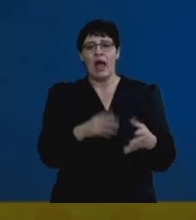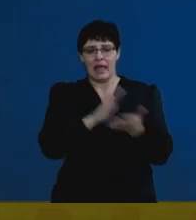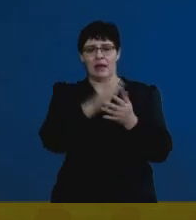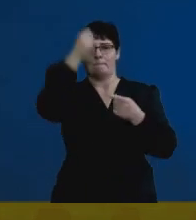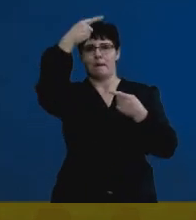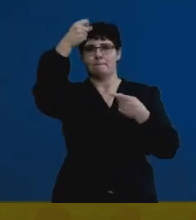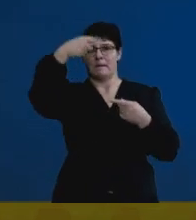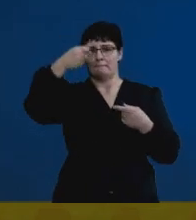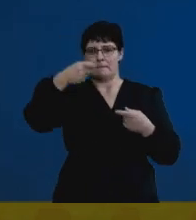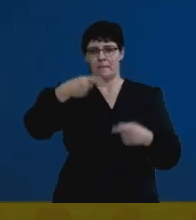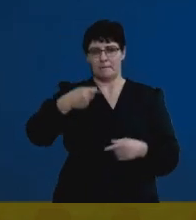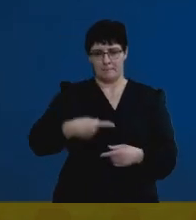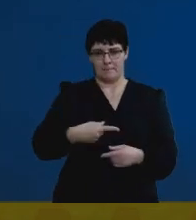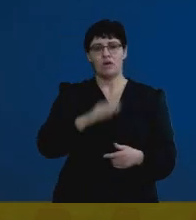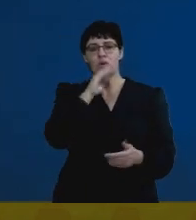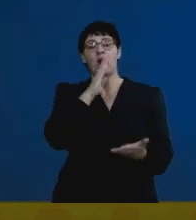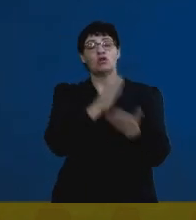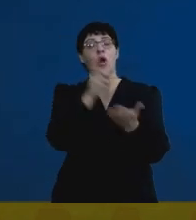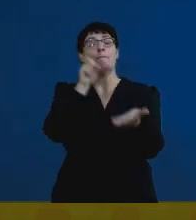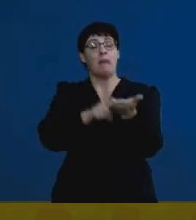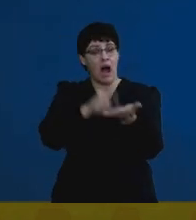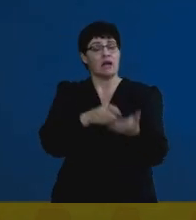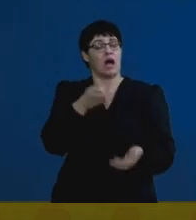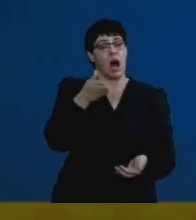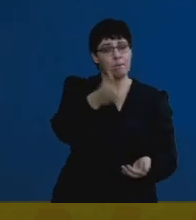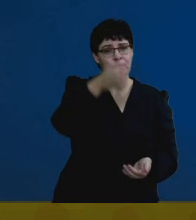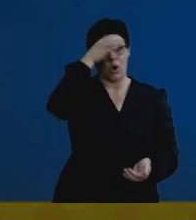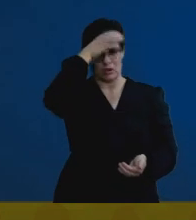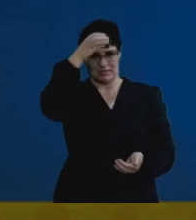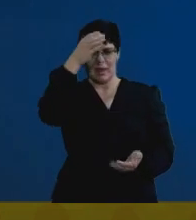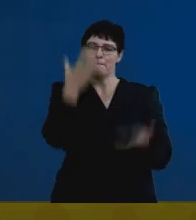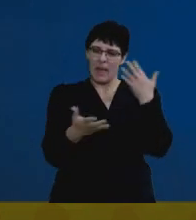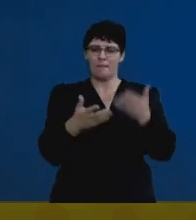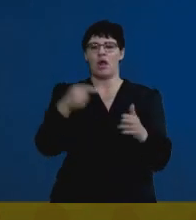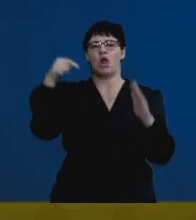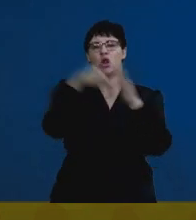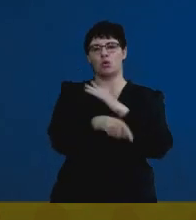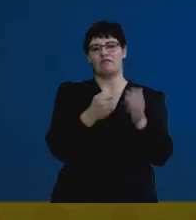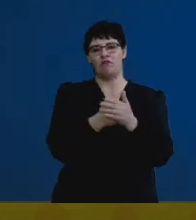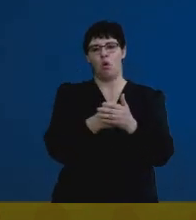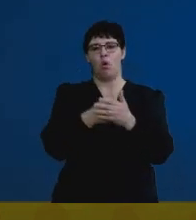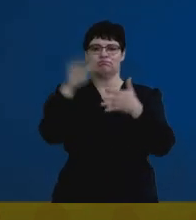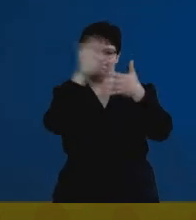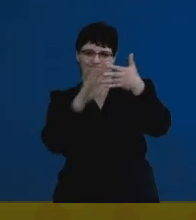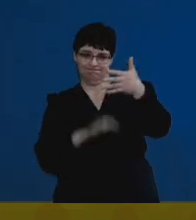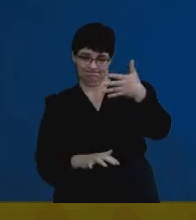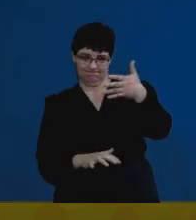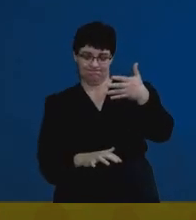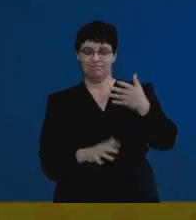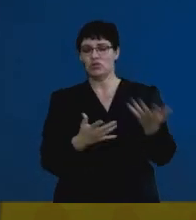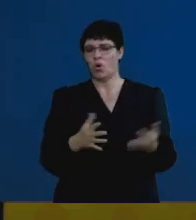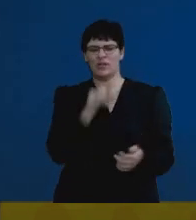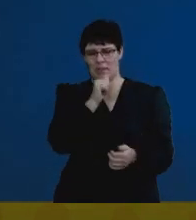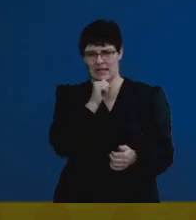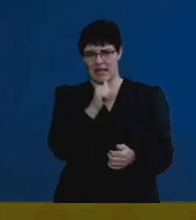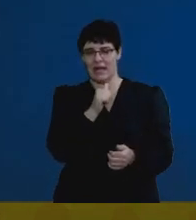points. That will ensure that you get the marks for the concepts, but you might lose the marks for the synthesis. So, it's important